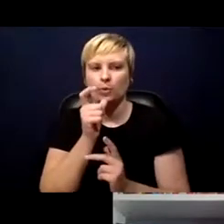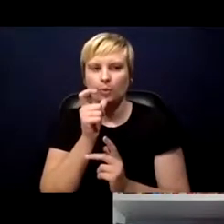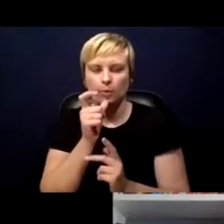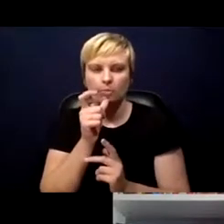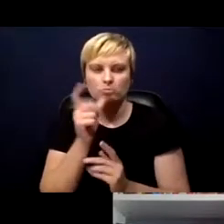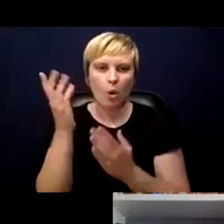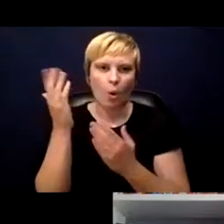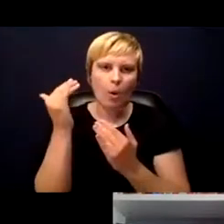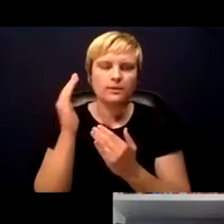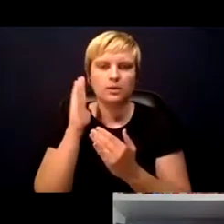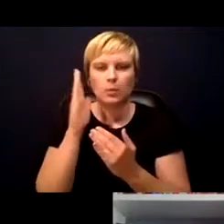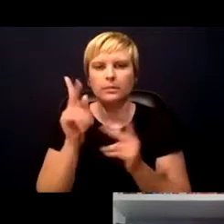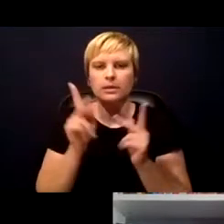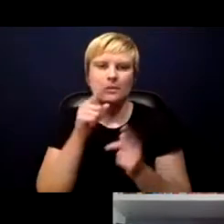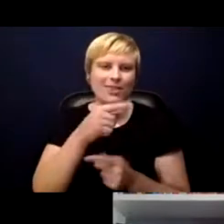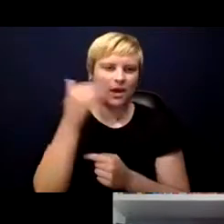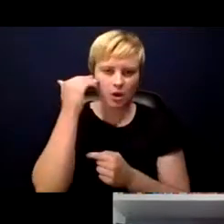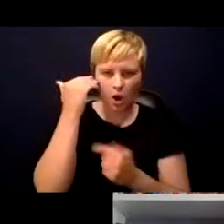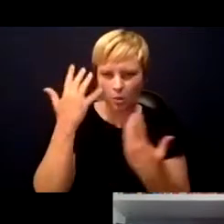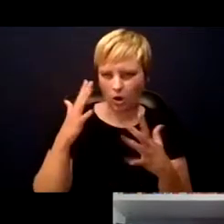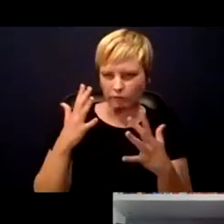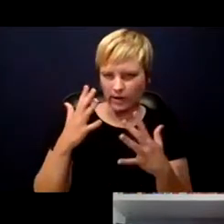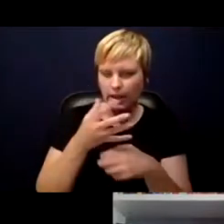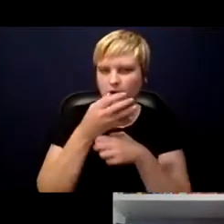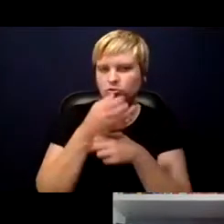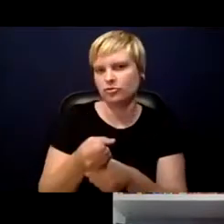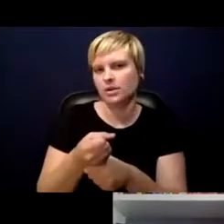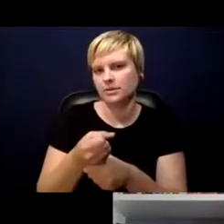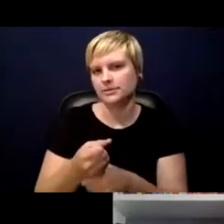people that they know and trust as well.